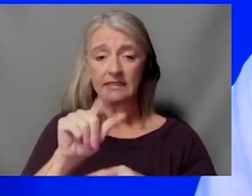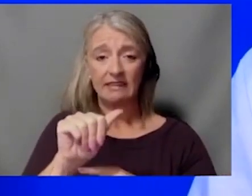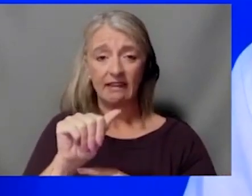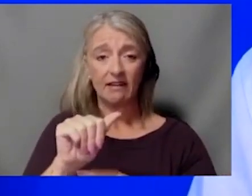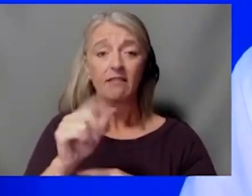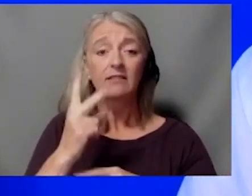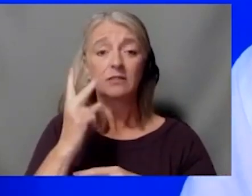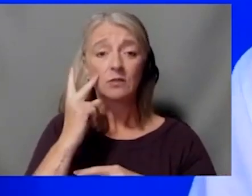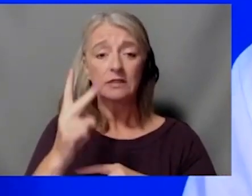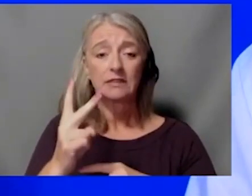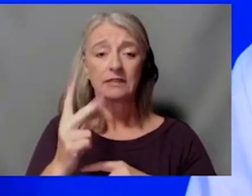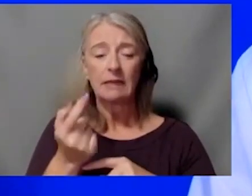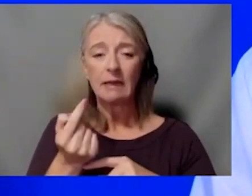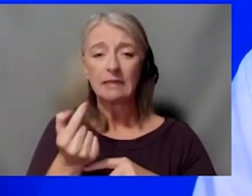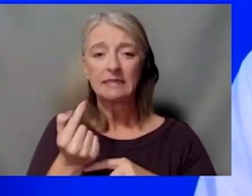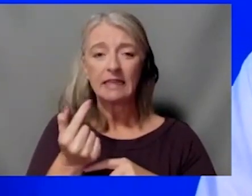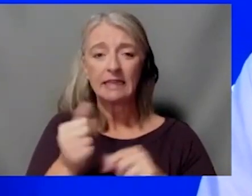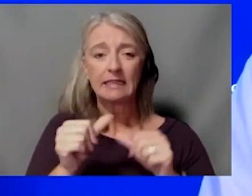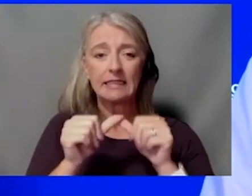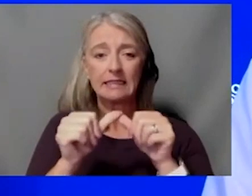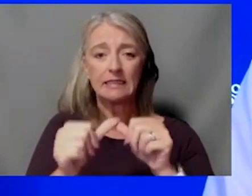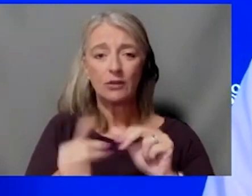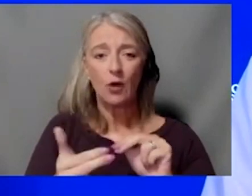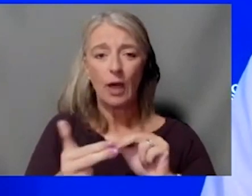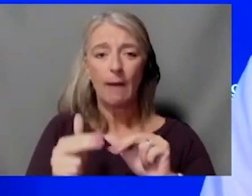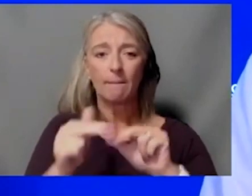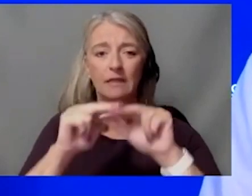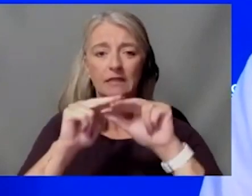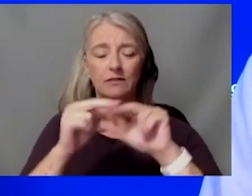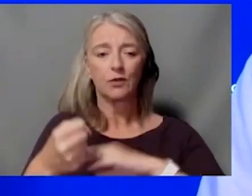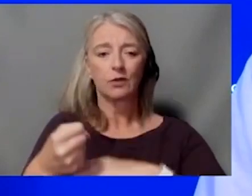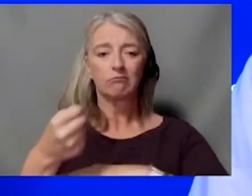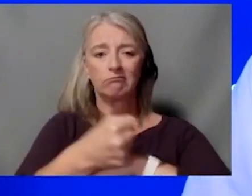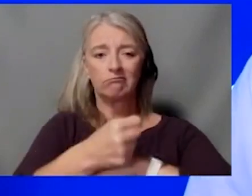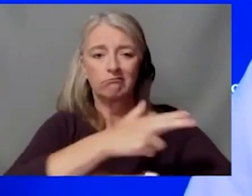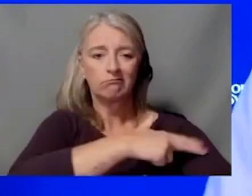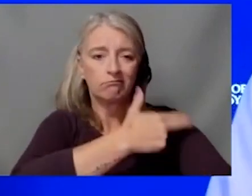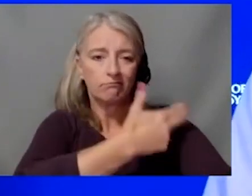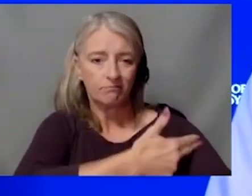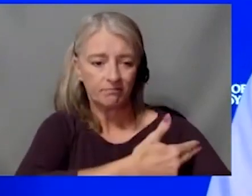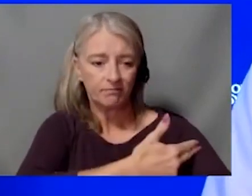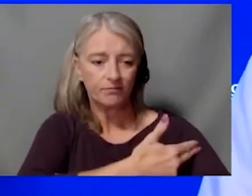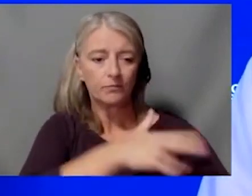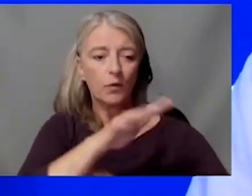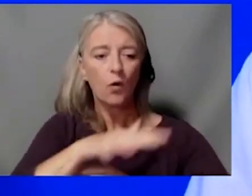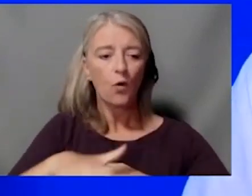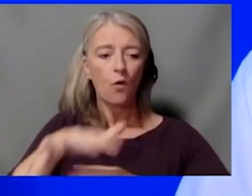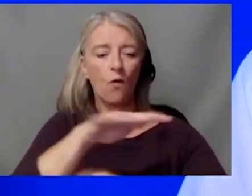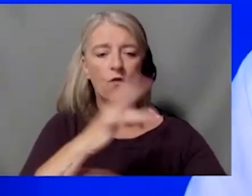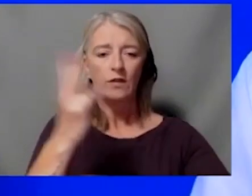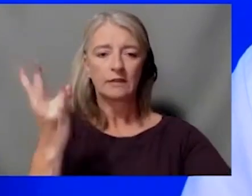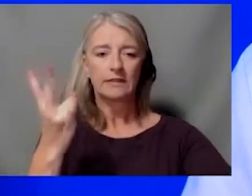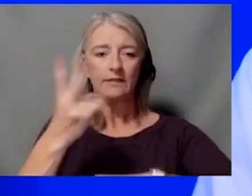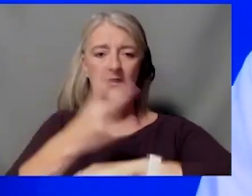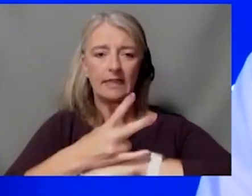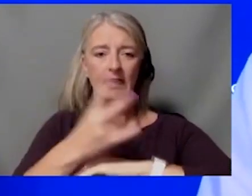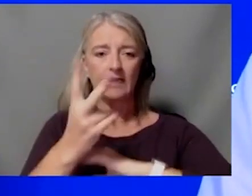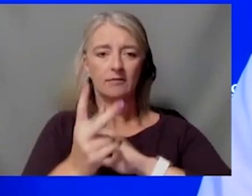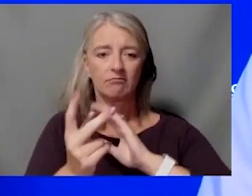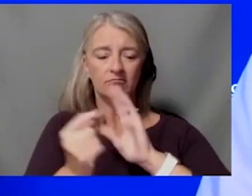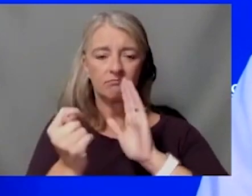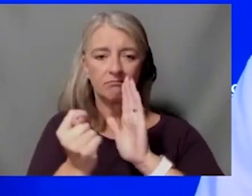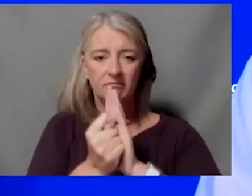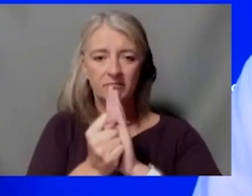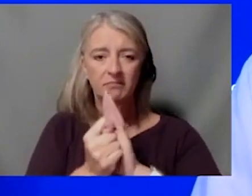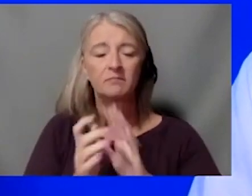a slight continued uptrend in hospitalizations over the seven day period. So hopefully overall, we will start